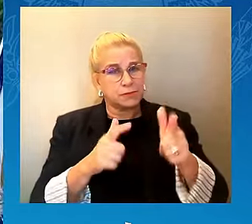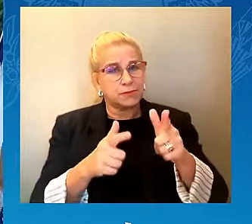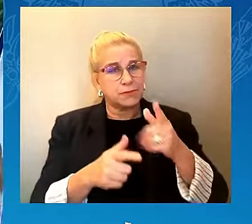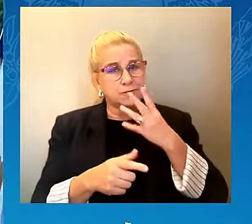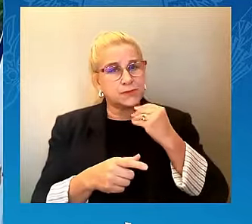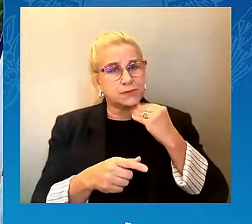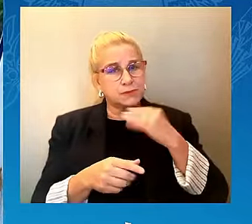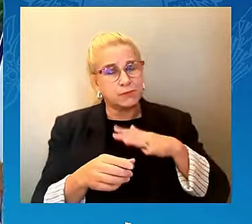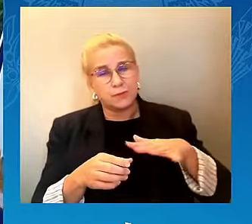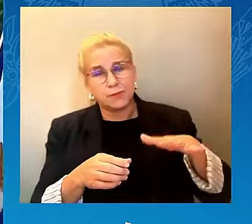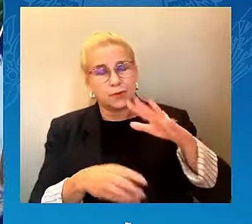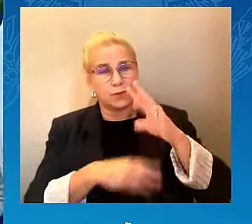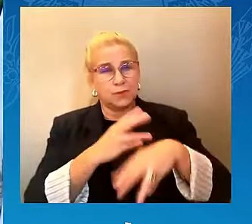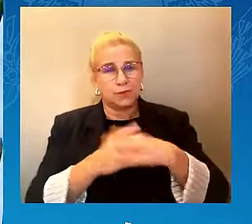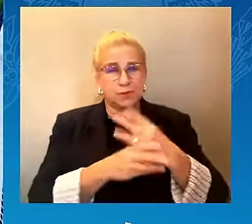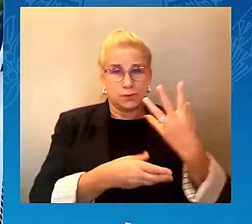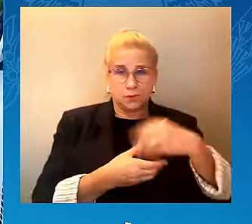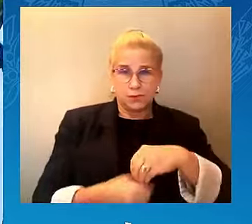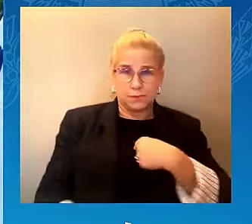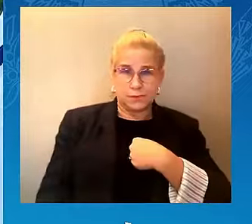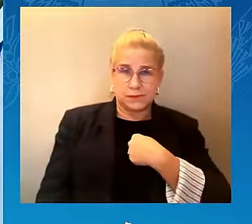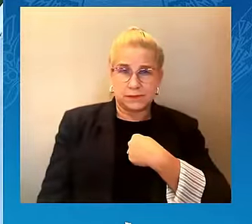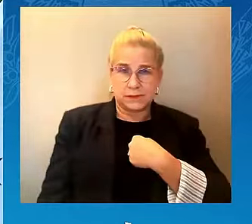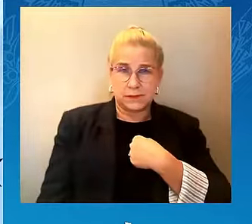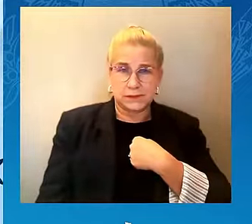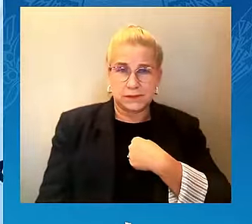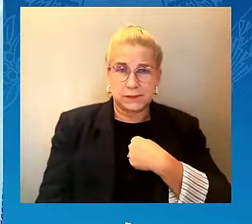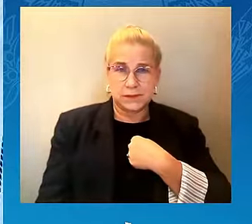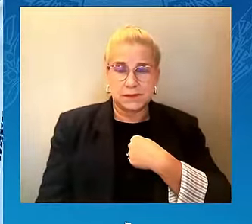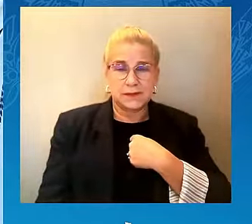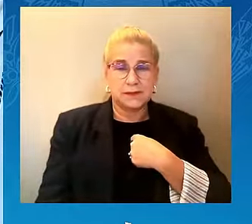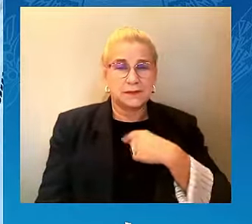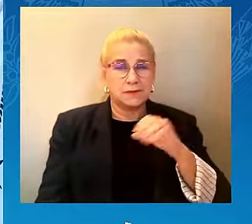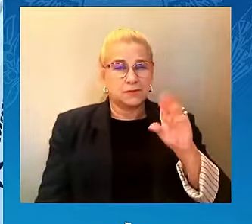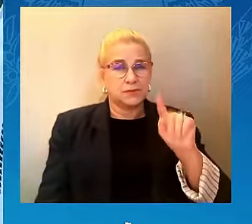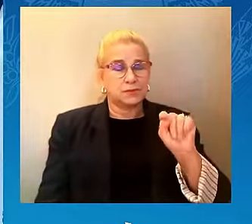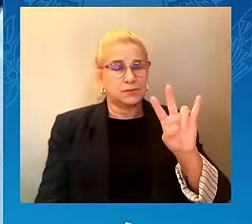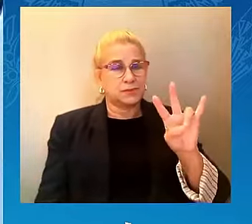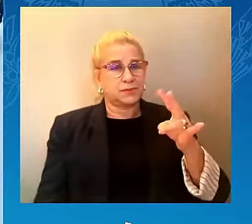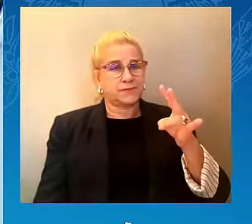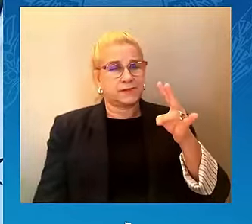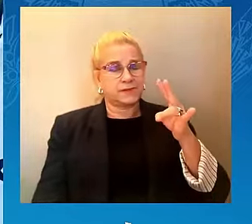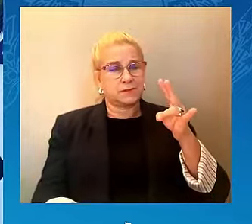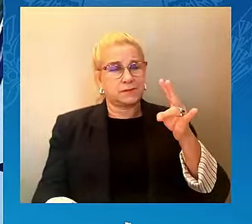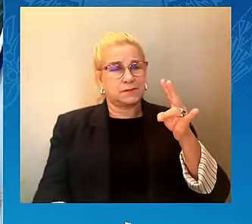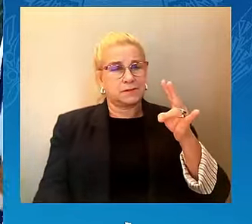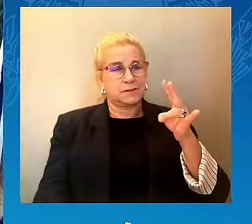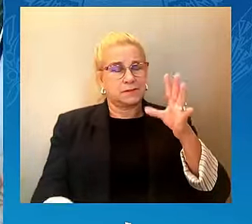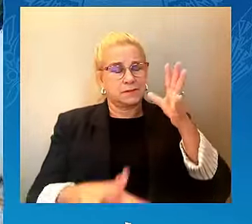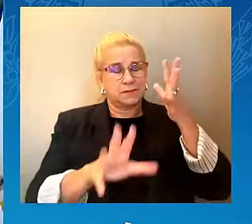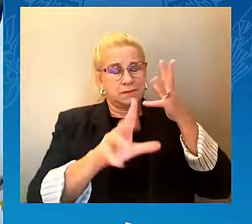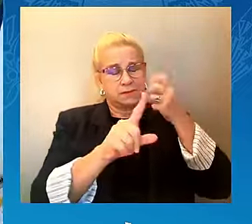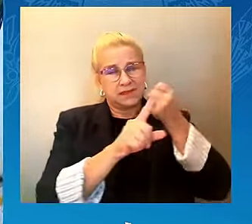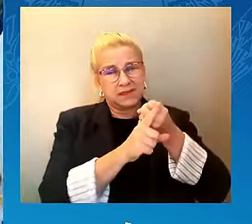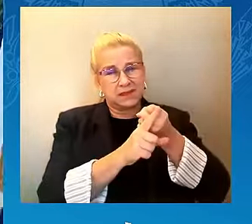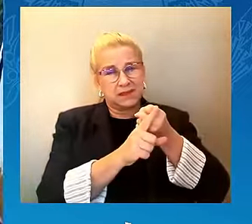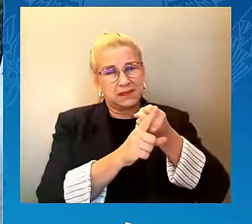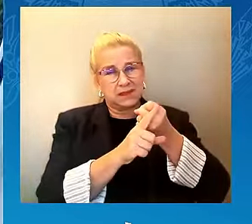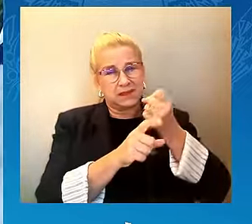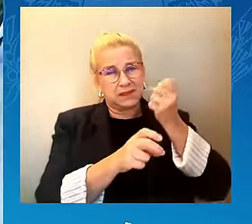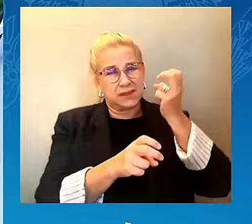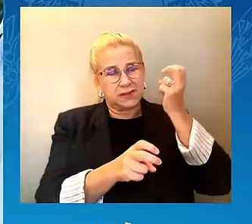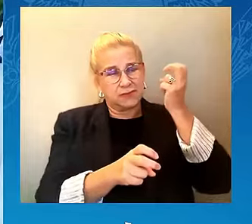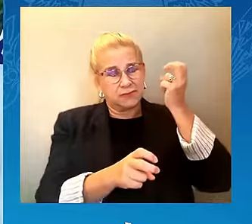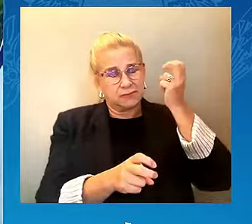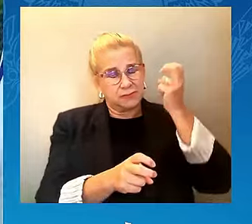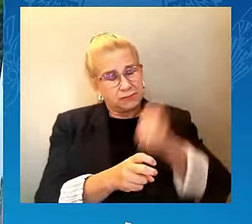October 7th hit us hard as a community. We are still hurting and today feels just as